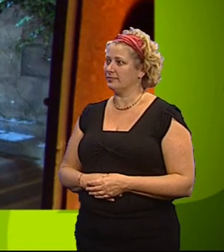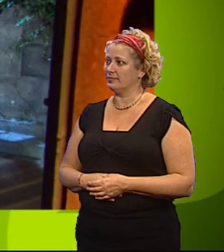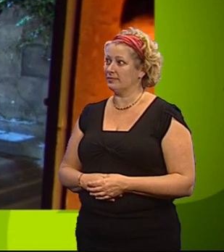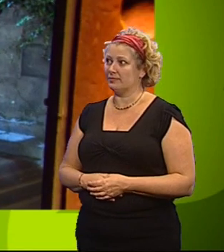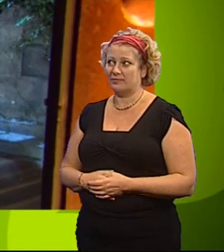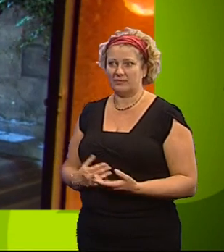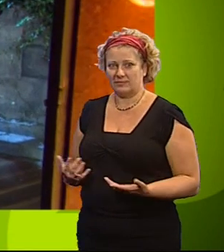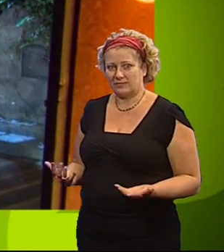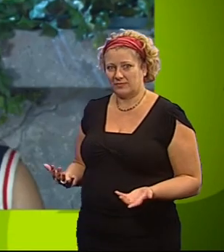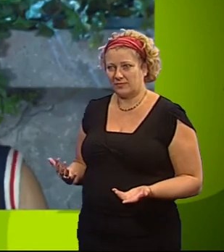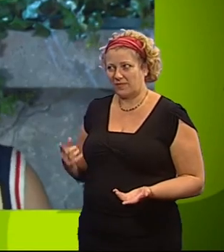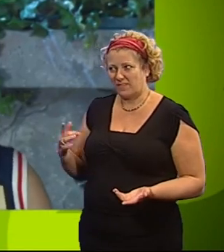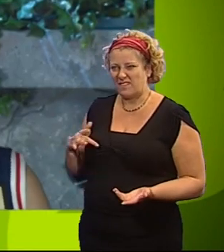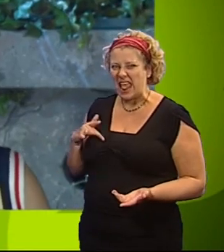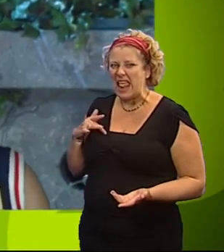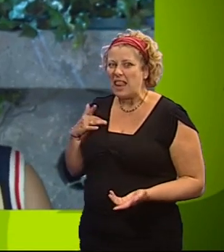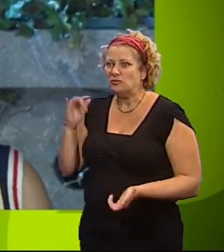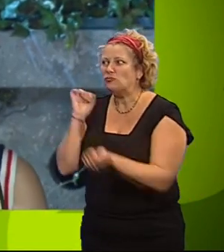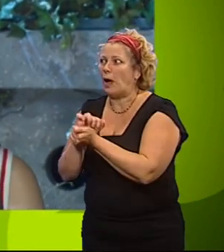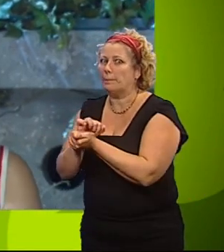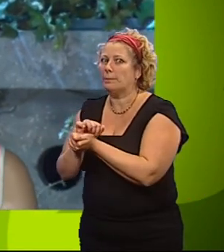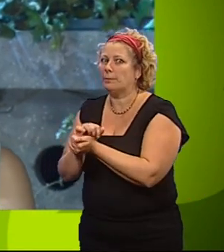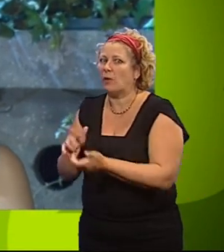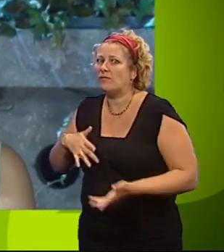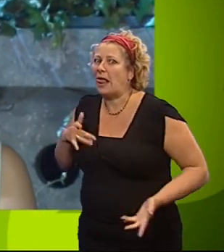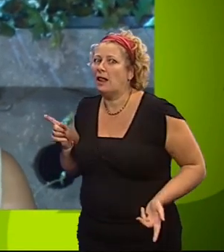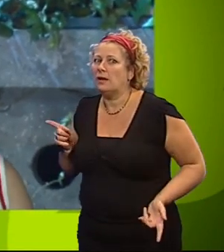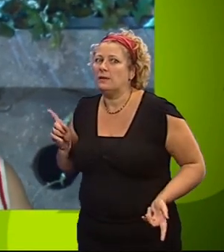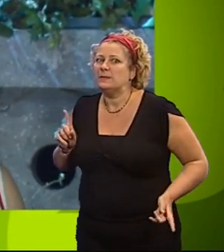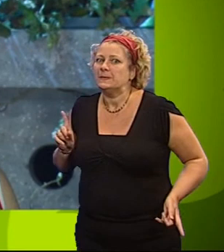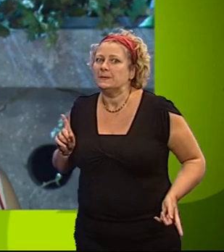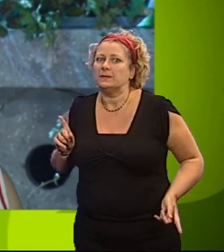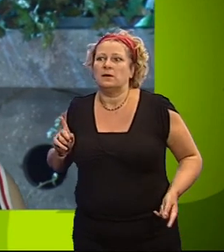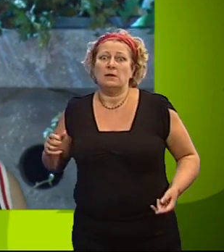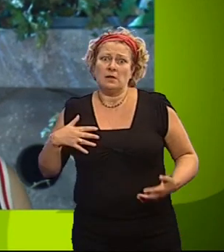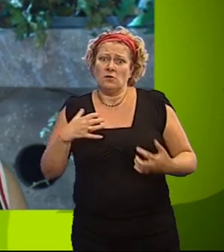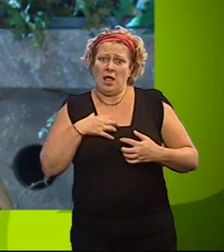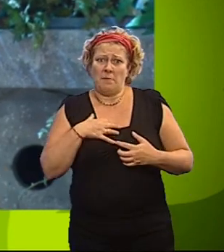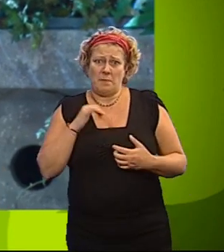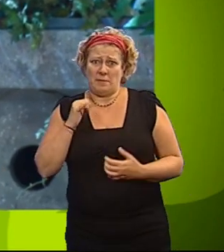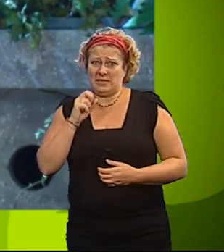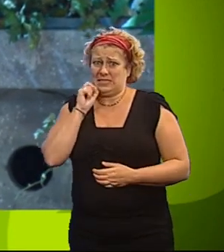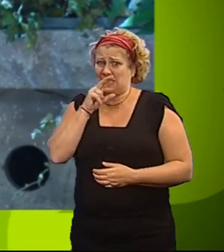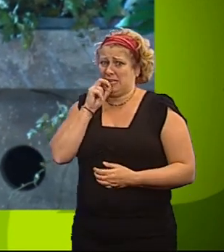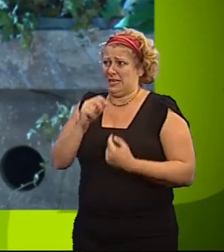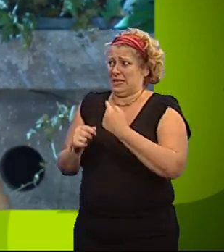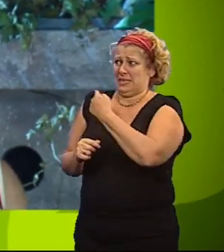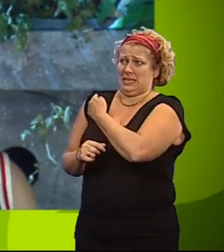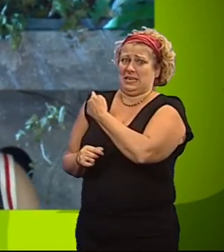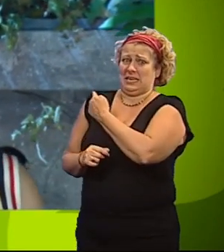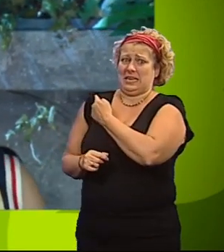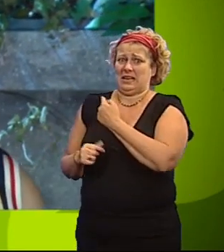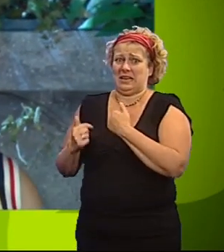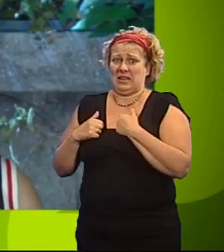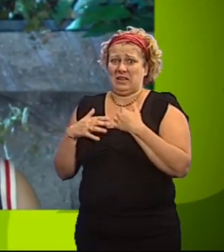Oace, how do you feel about being trapped? I feel really scared because there's a snake right behind